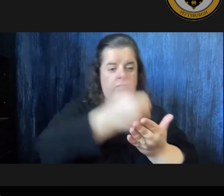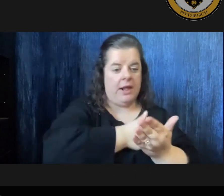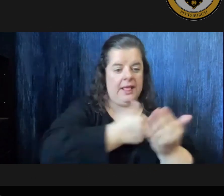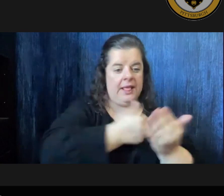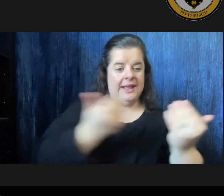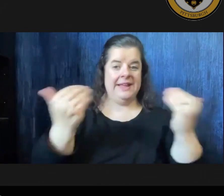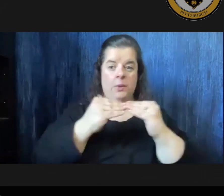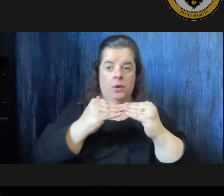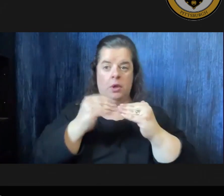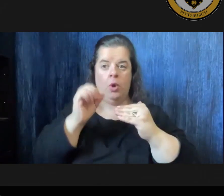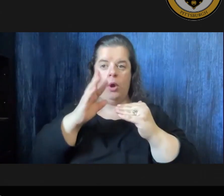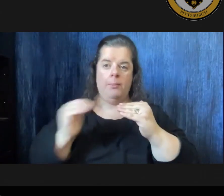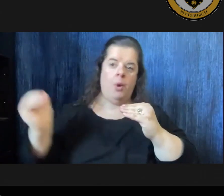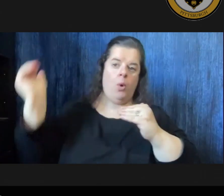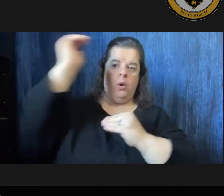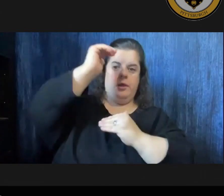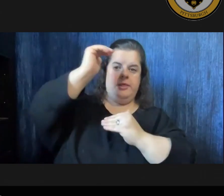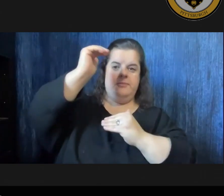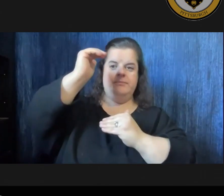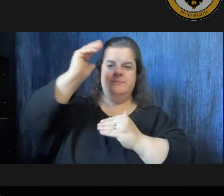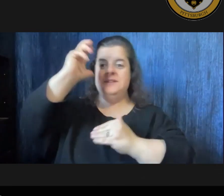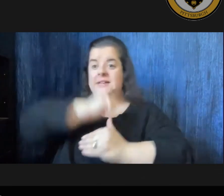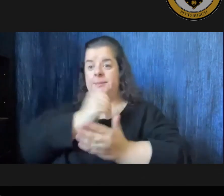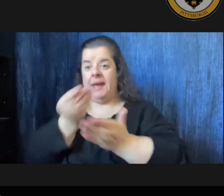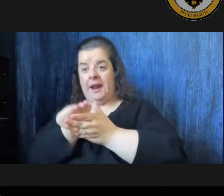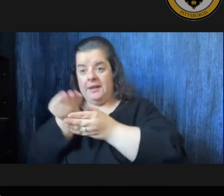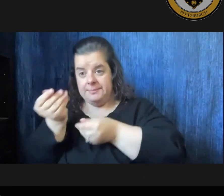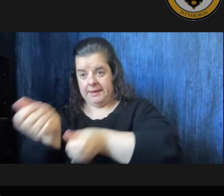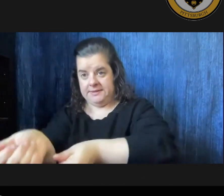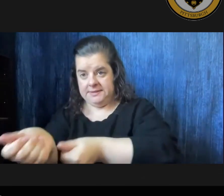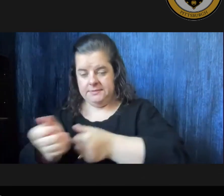or greater than the estimated expenditures